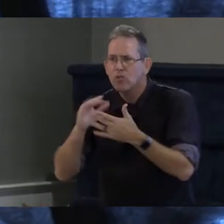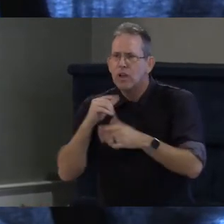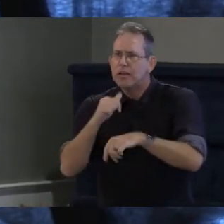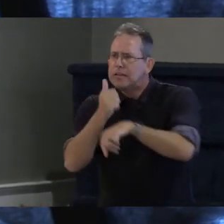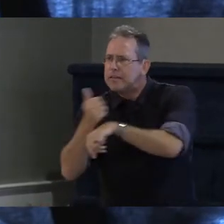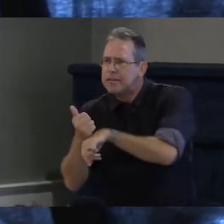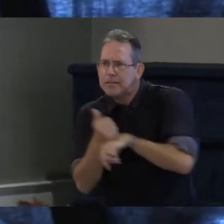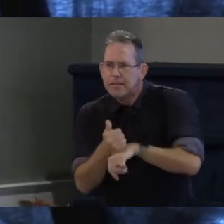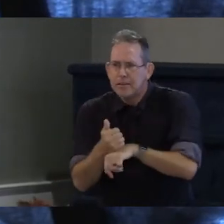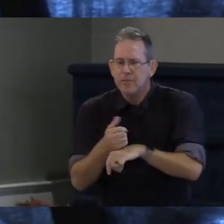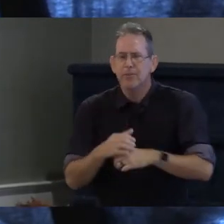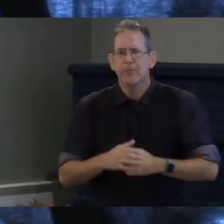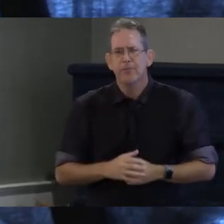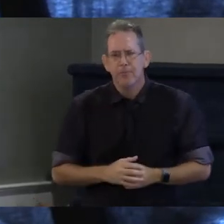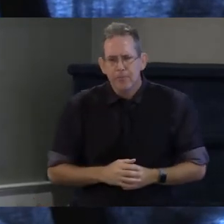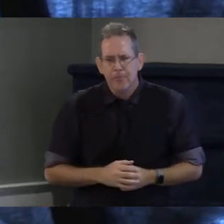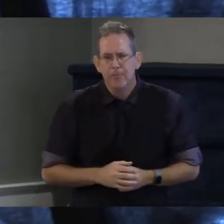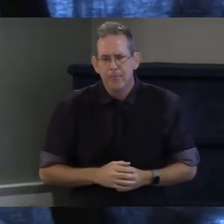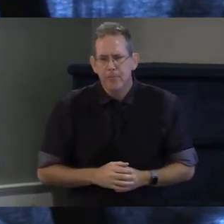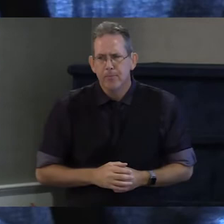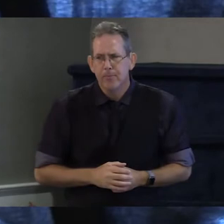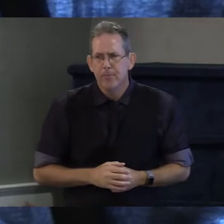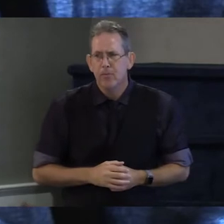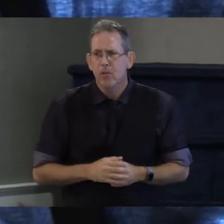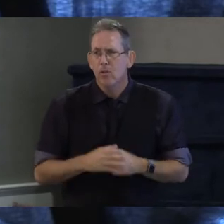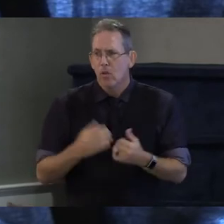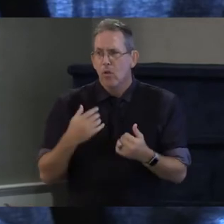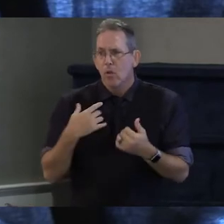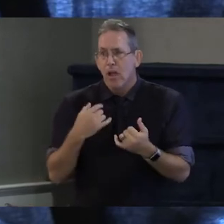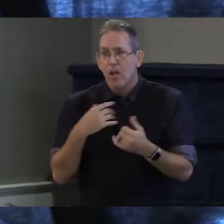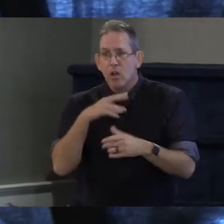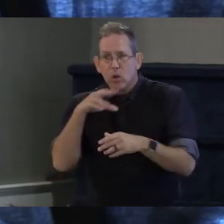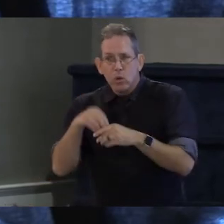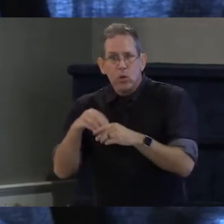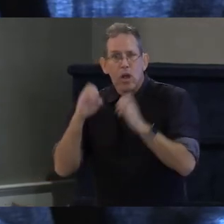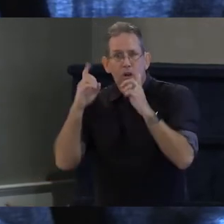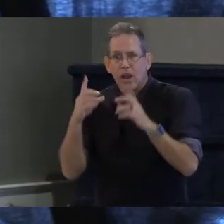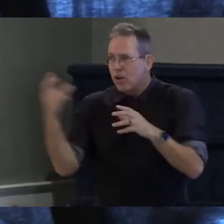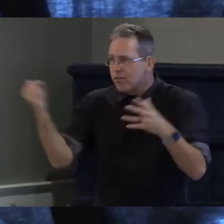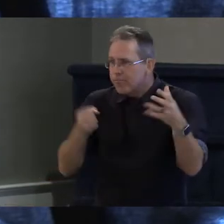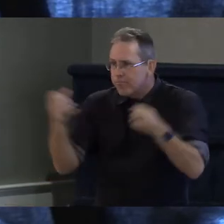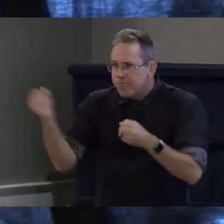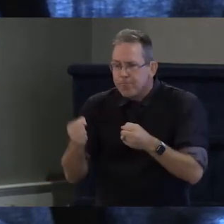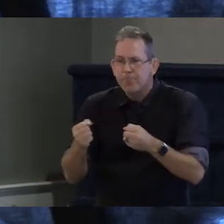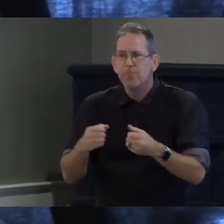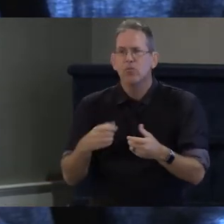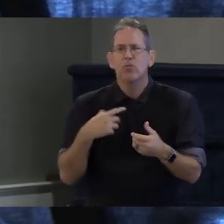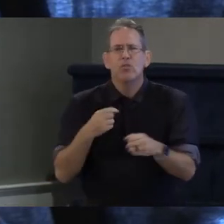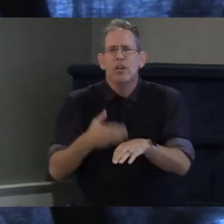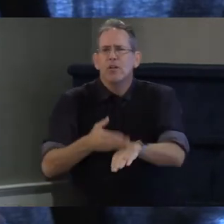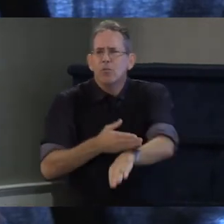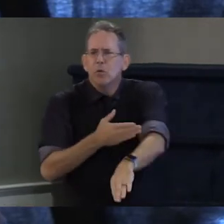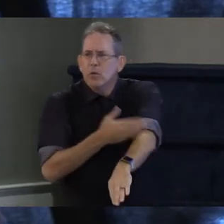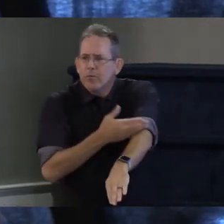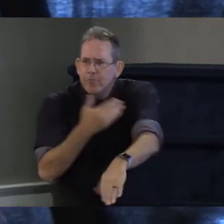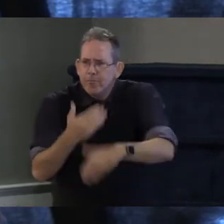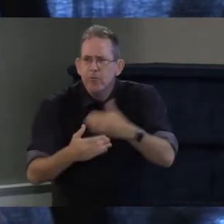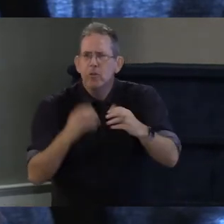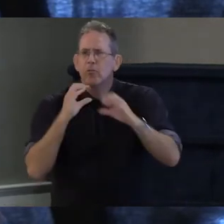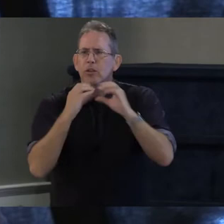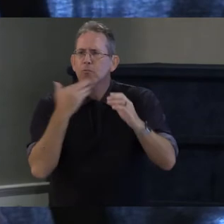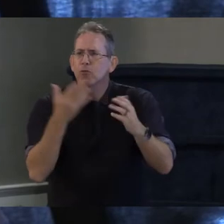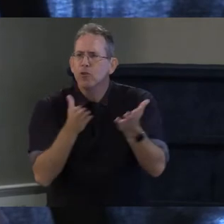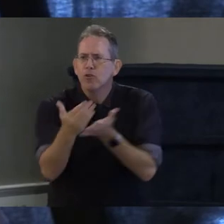um i count myself among educators in vermont we need to do a better job of communicating with students as early as